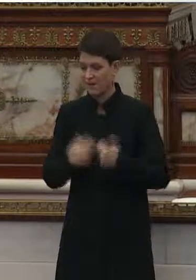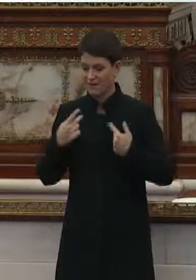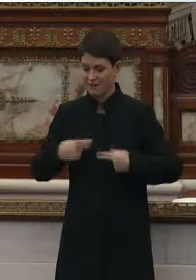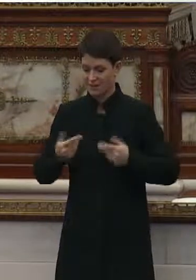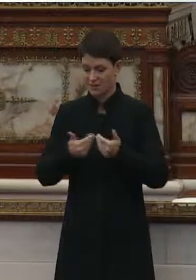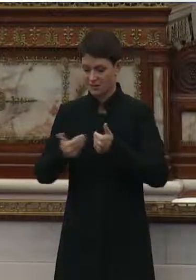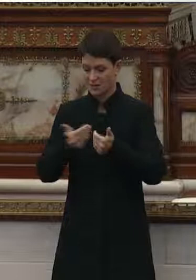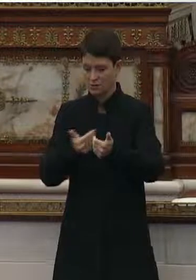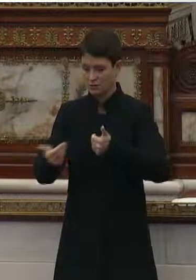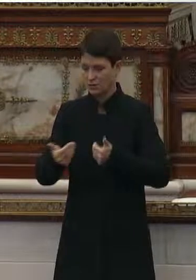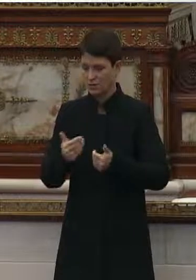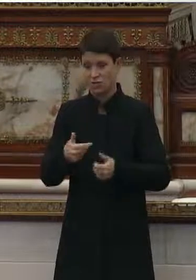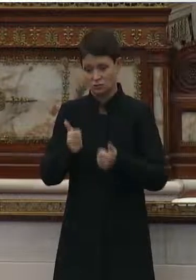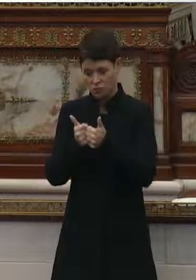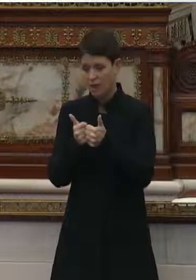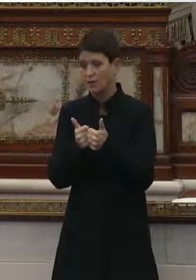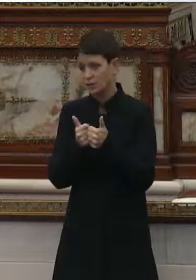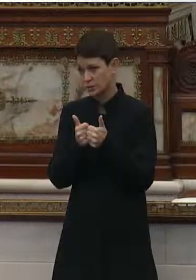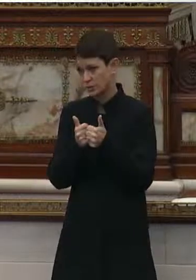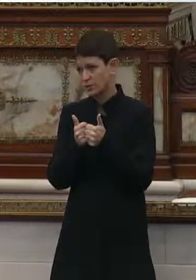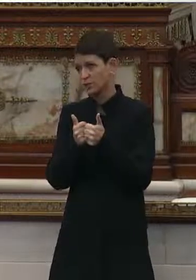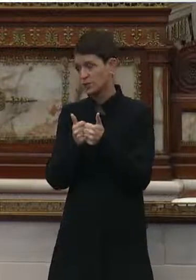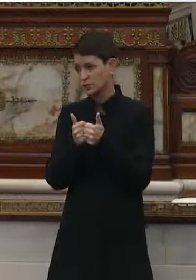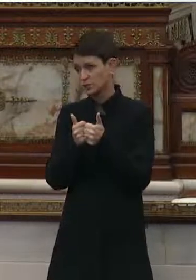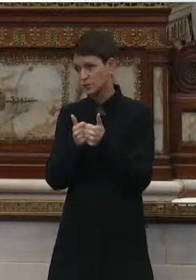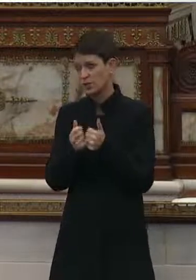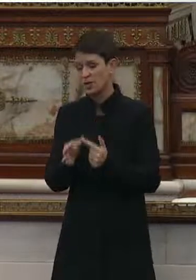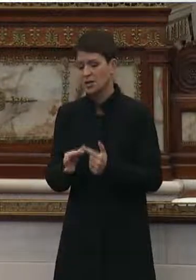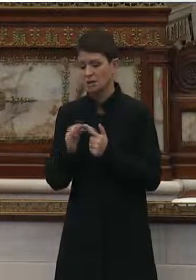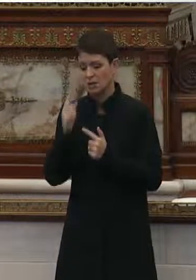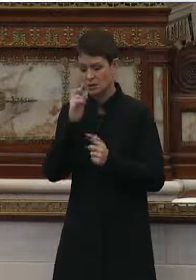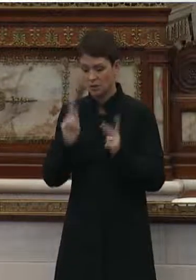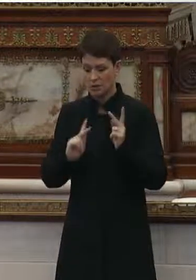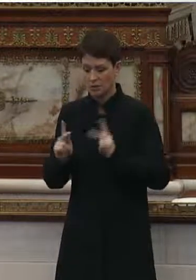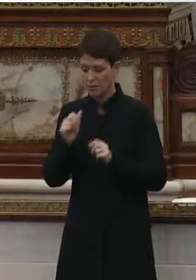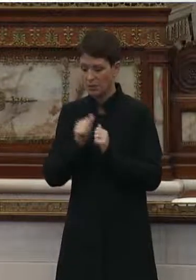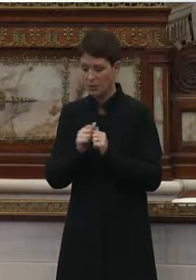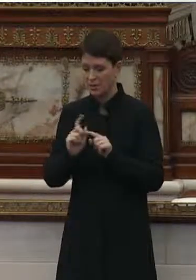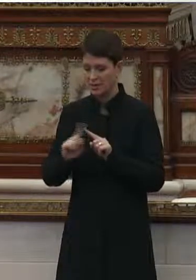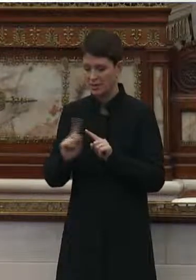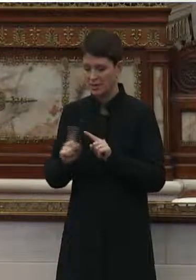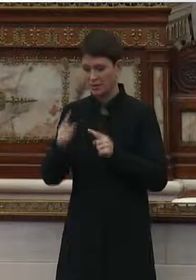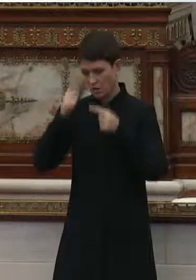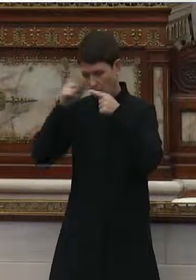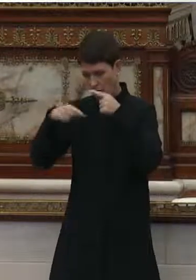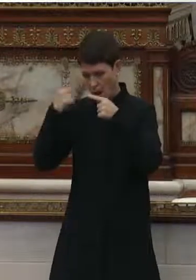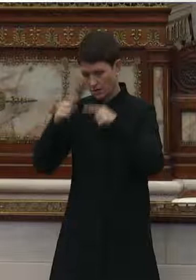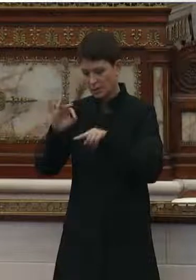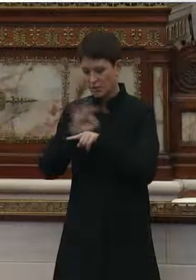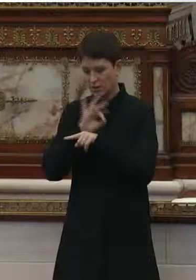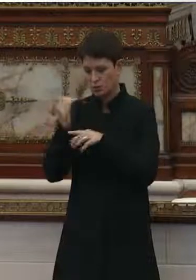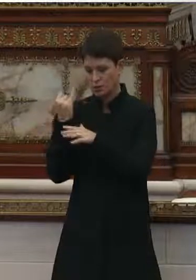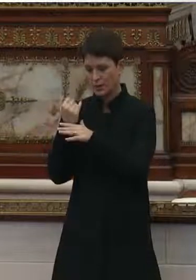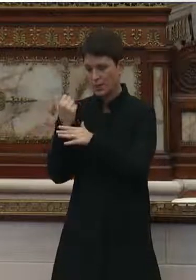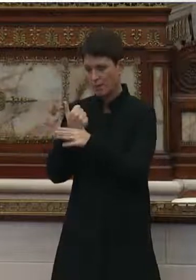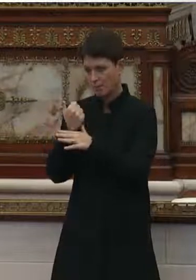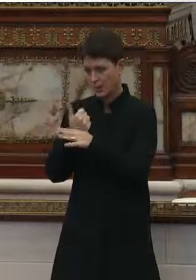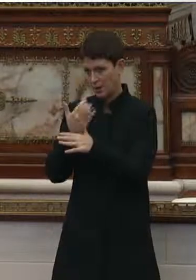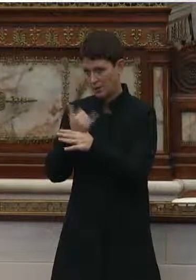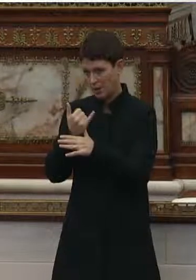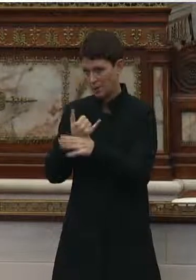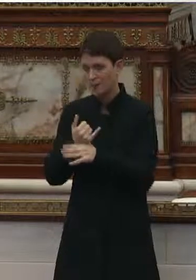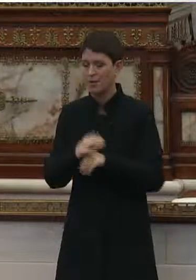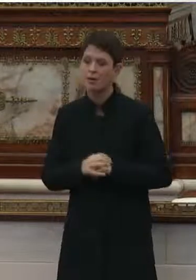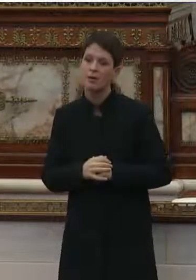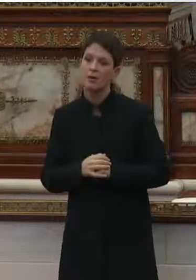is particularly challenging, especially for folks with different cognitive or functional impairment. And